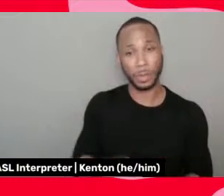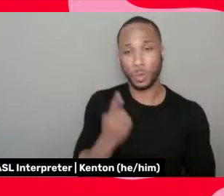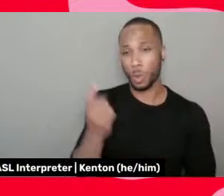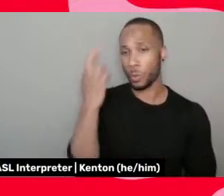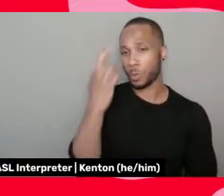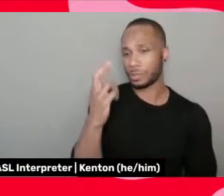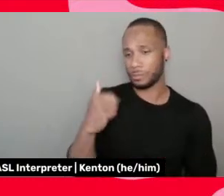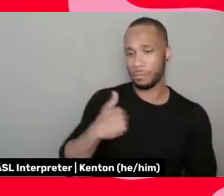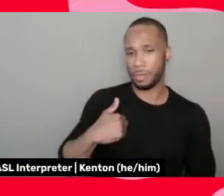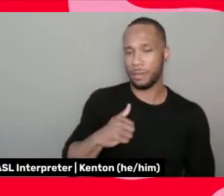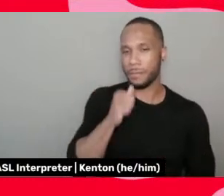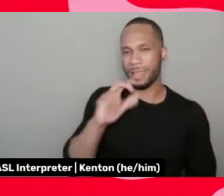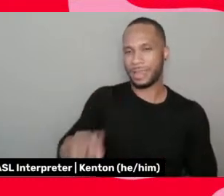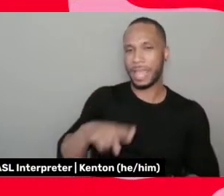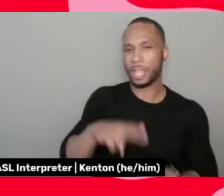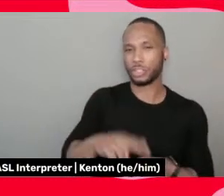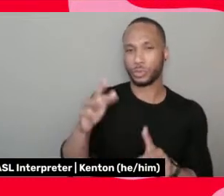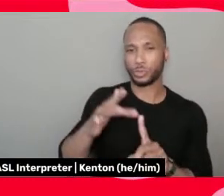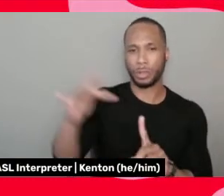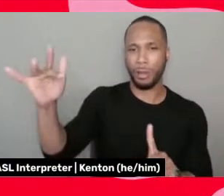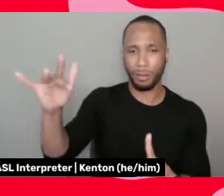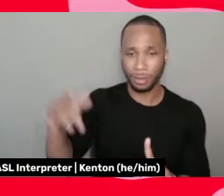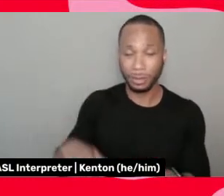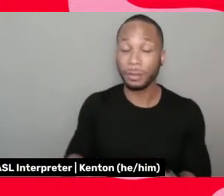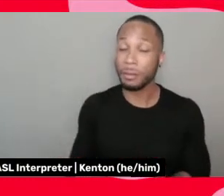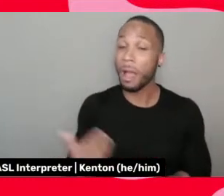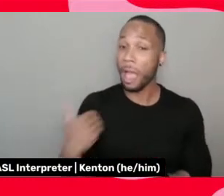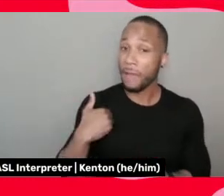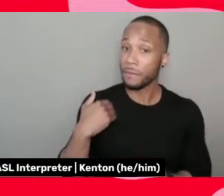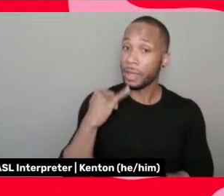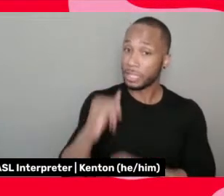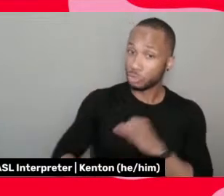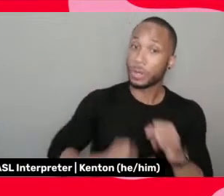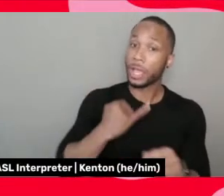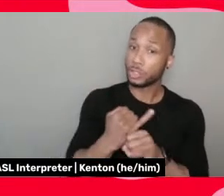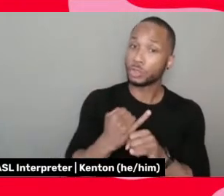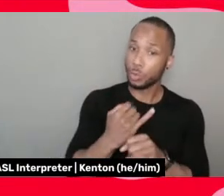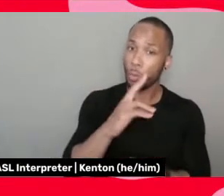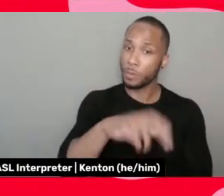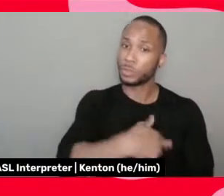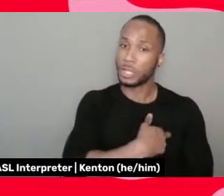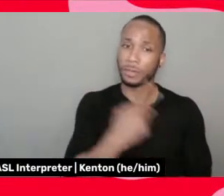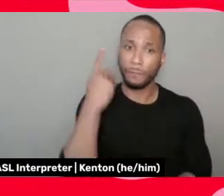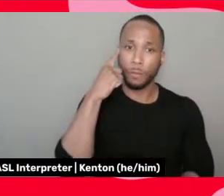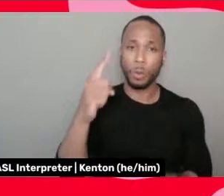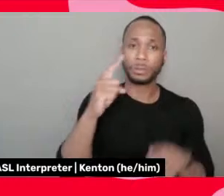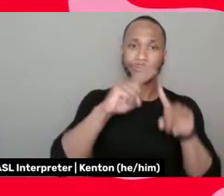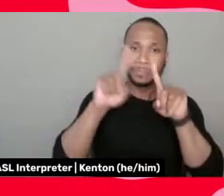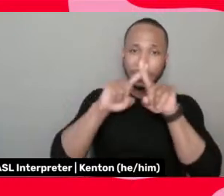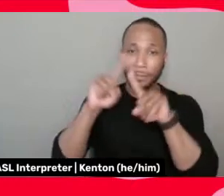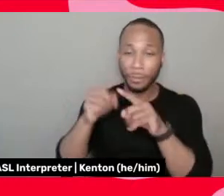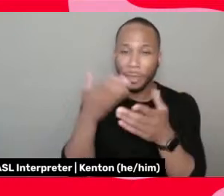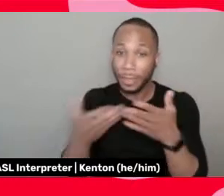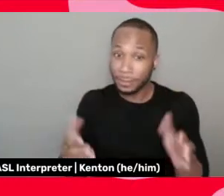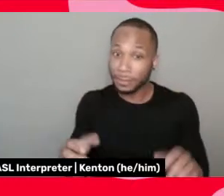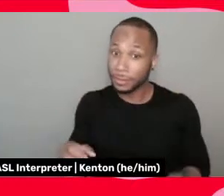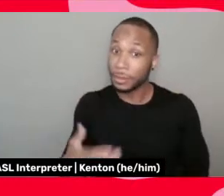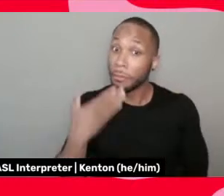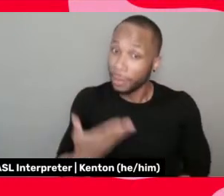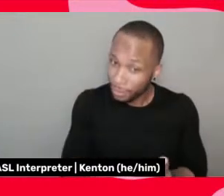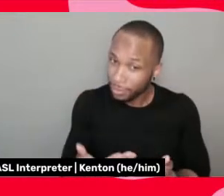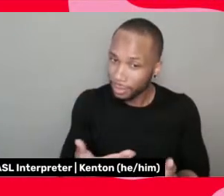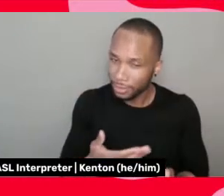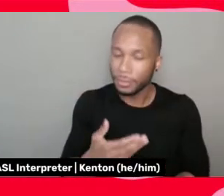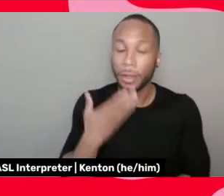national star. I have an international reputation for a lot of different things, good things. But, um,